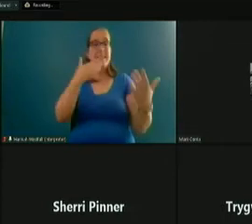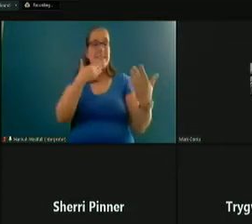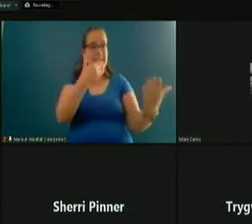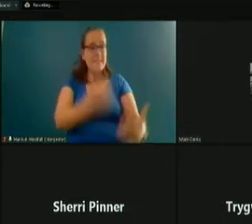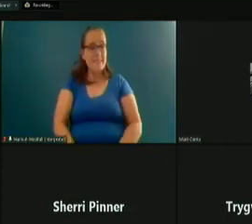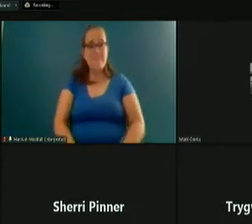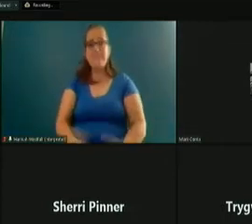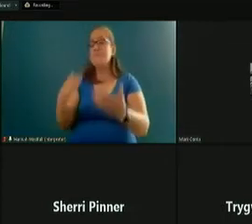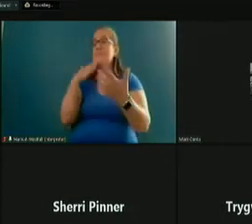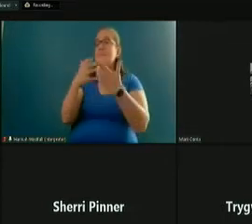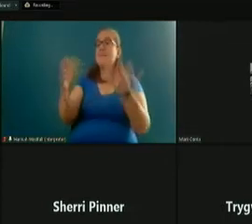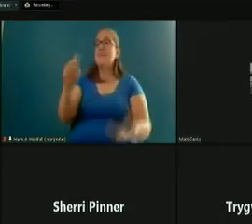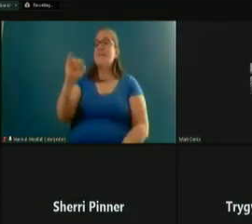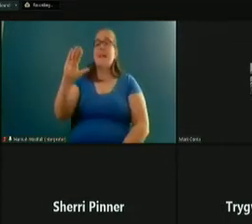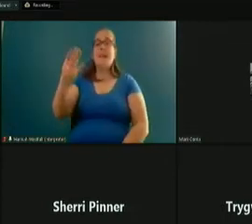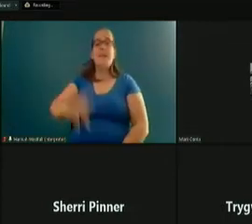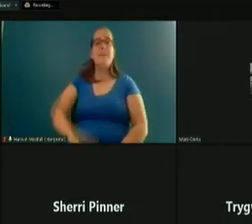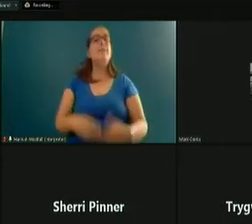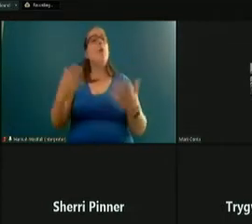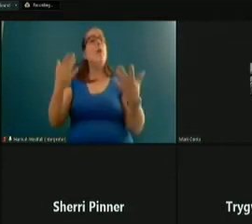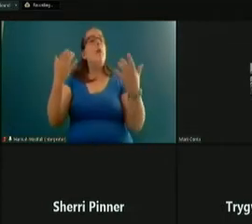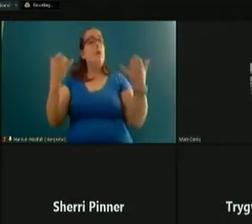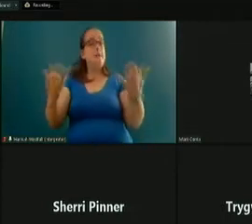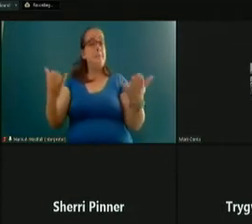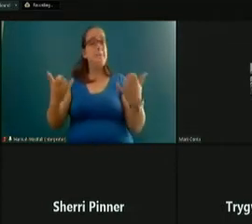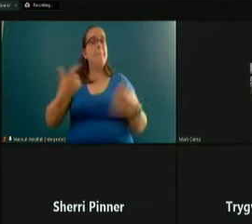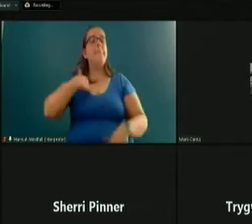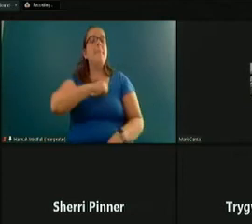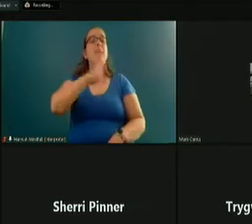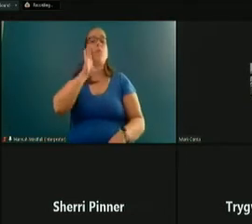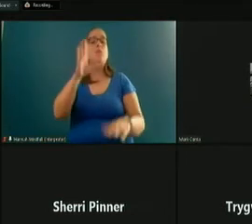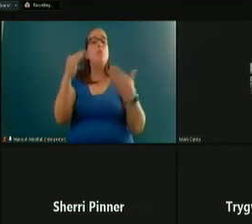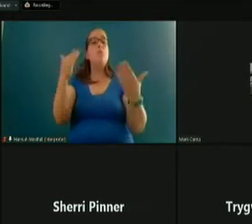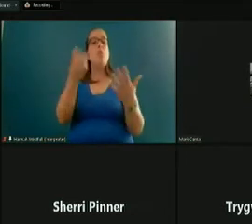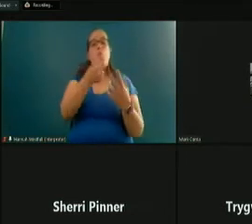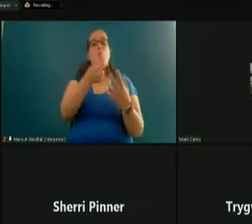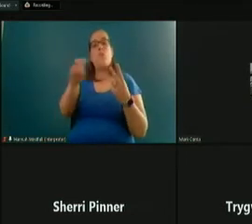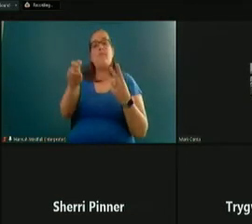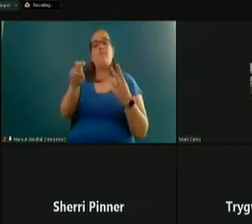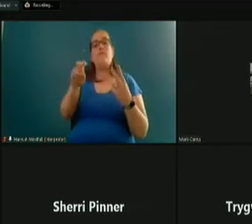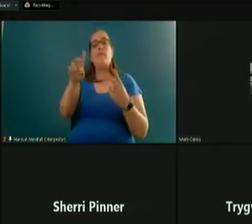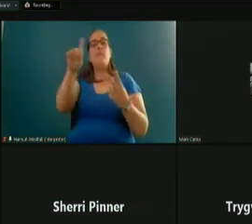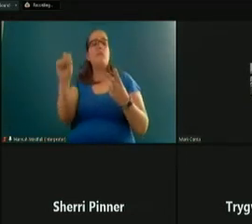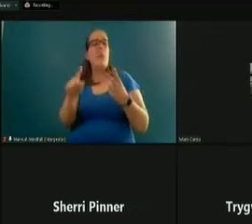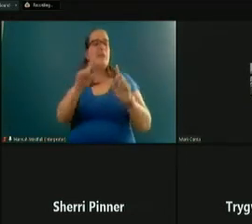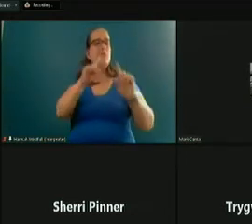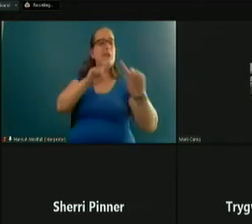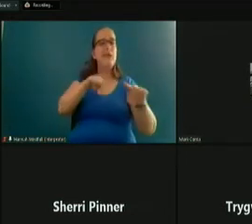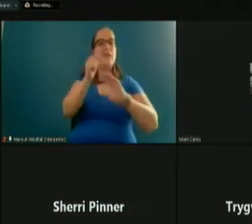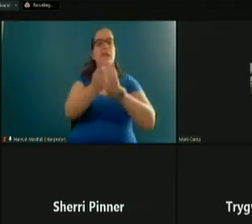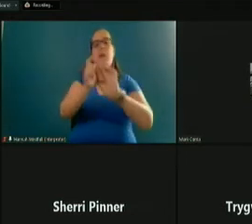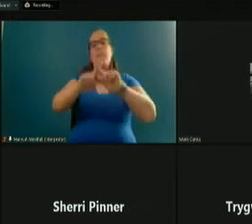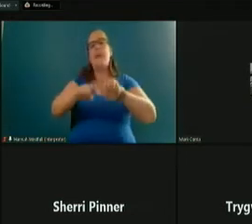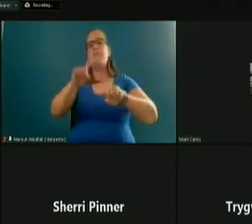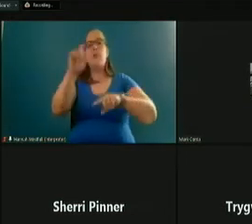Thank you very much, Nick. So at this time, we are going to transition to a question and answer period based on questions